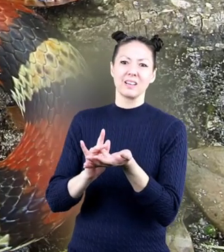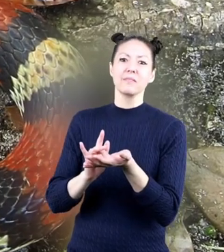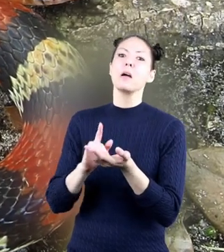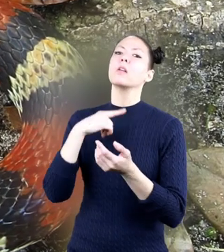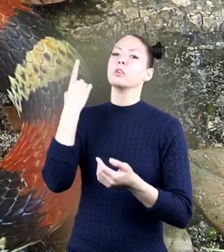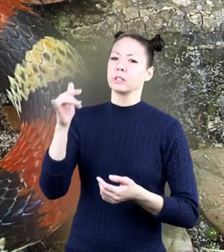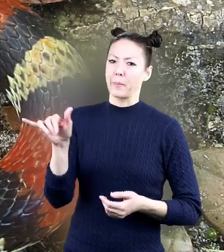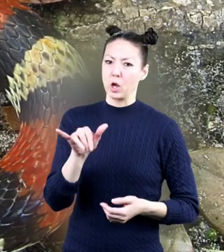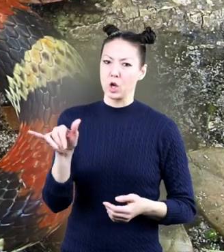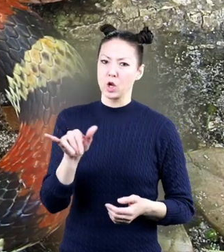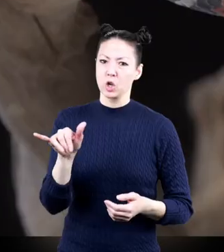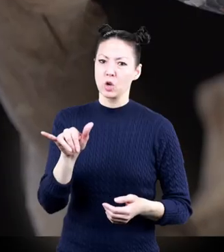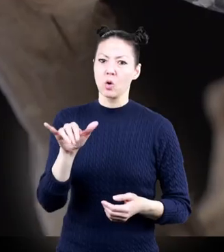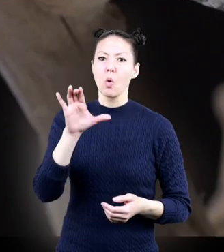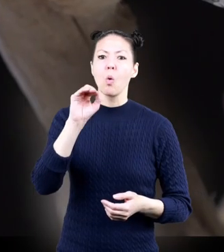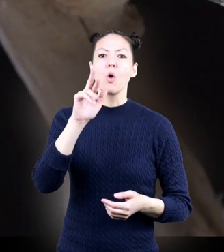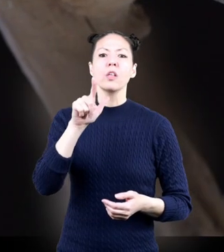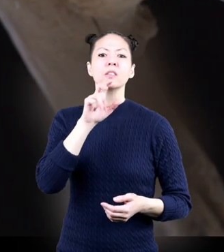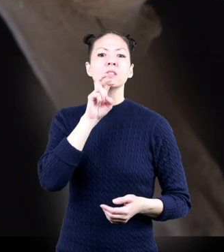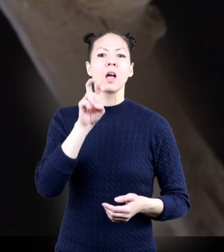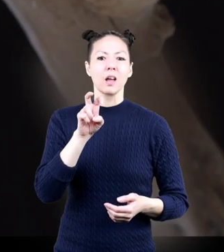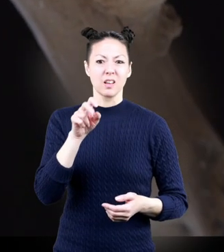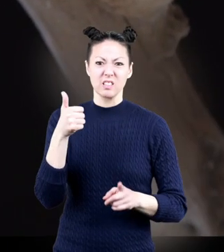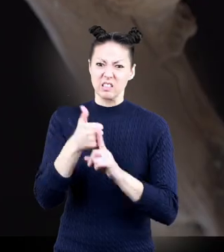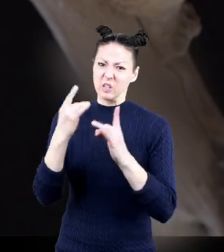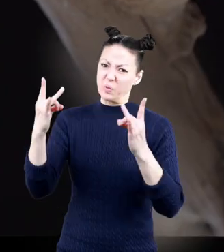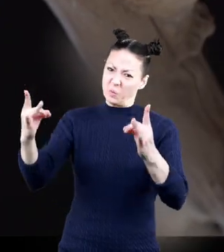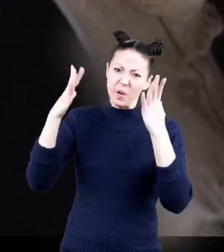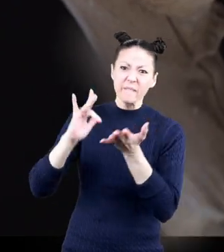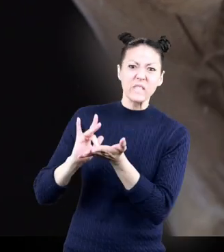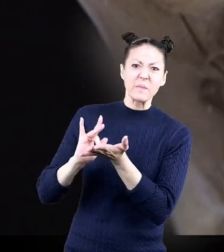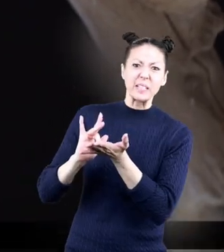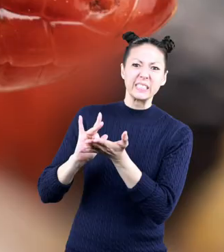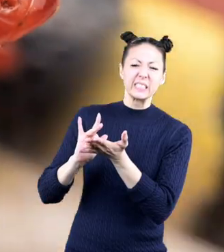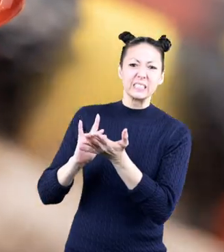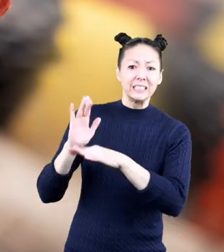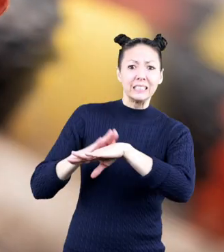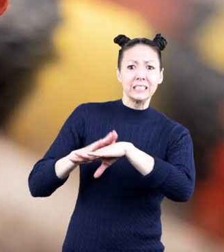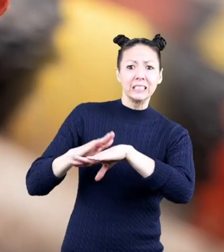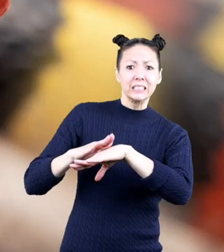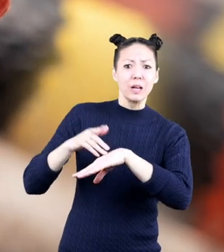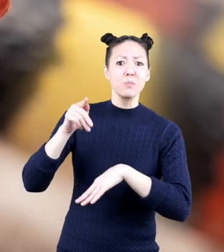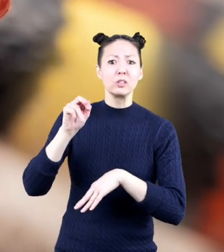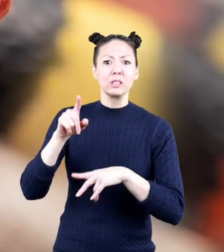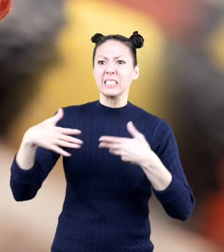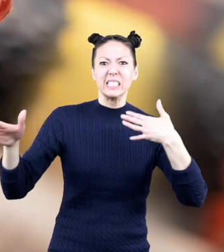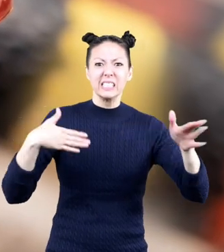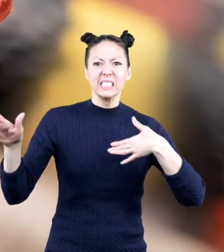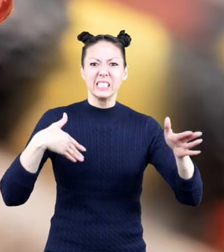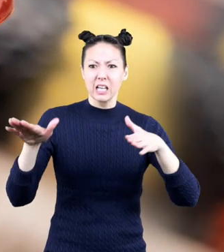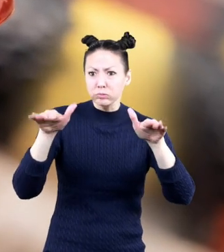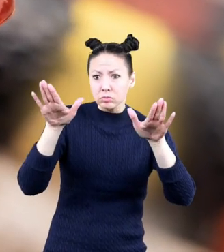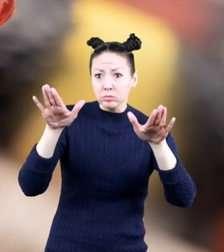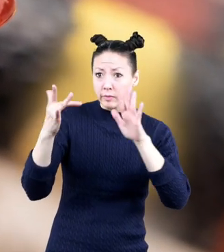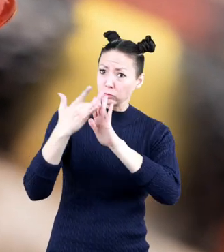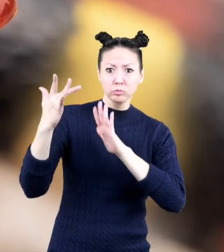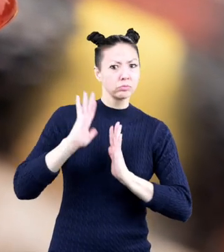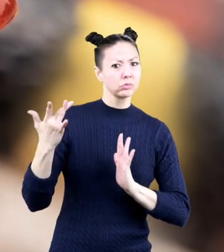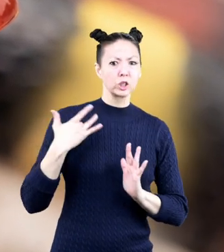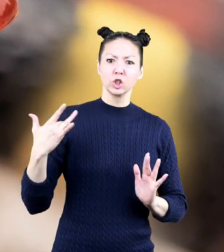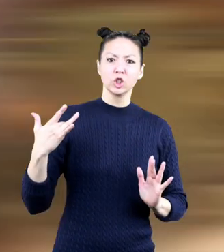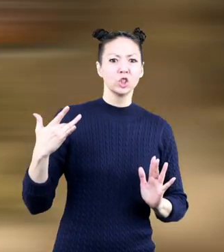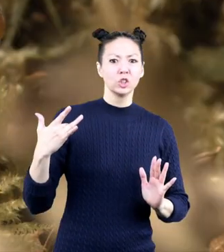very similar to the coral snake, which is venomous and alerts predators to stay away.